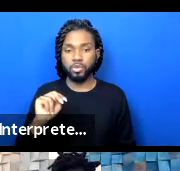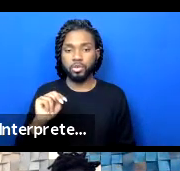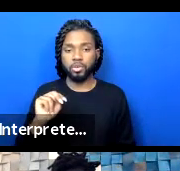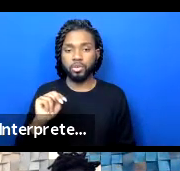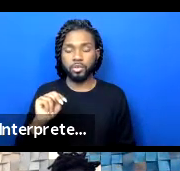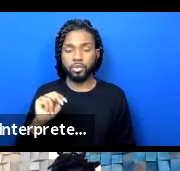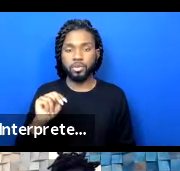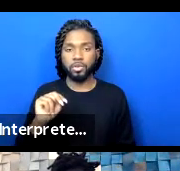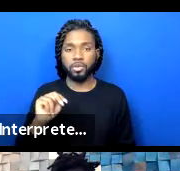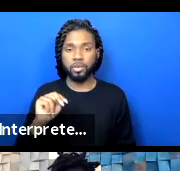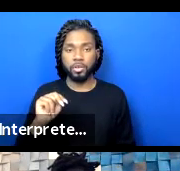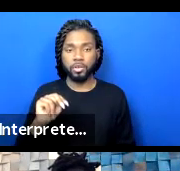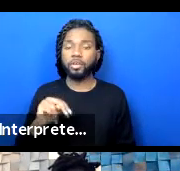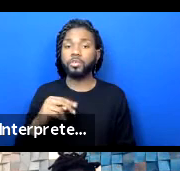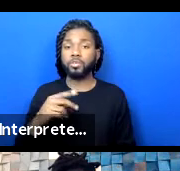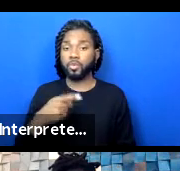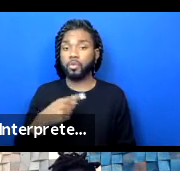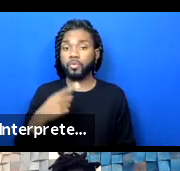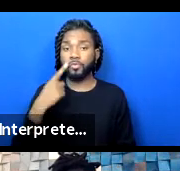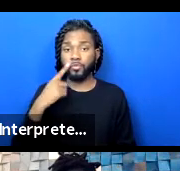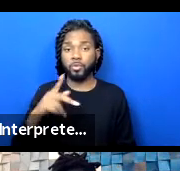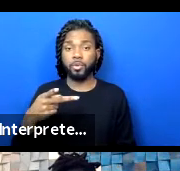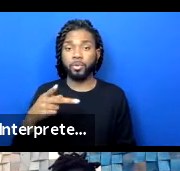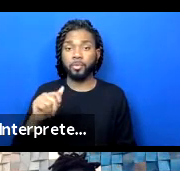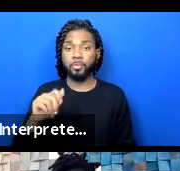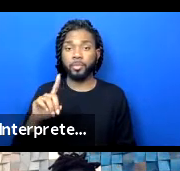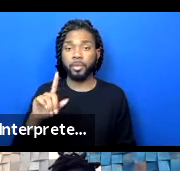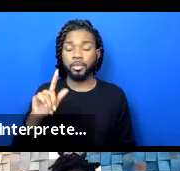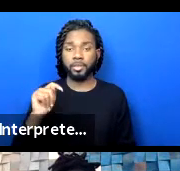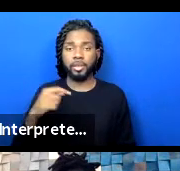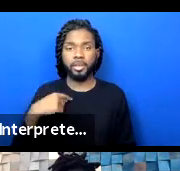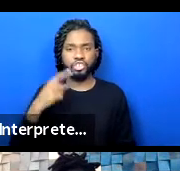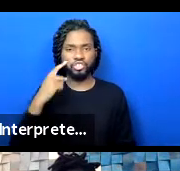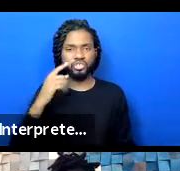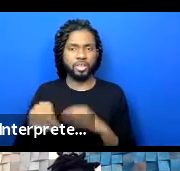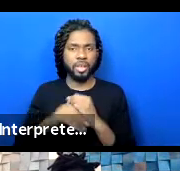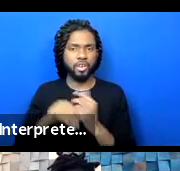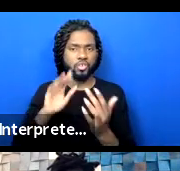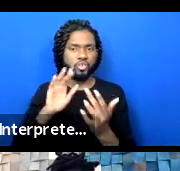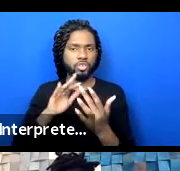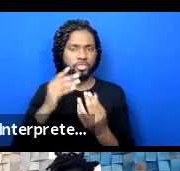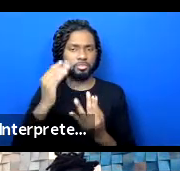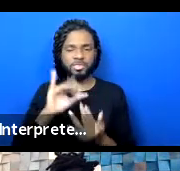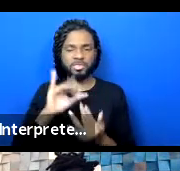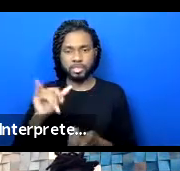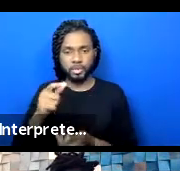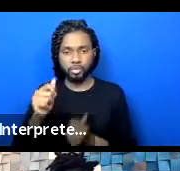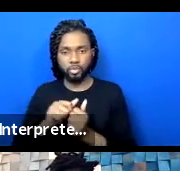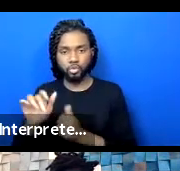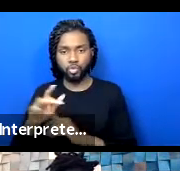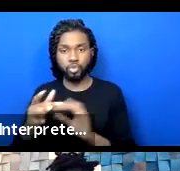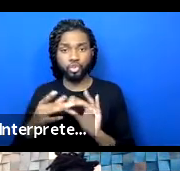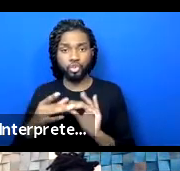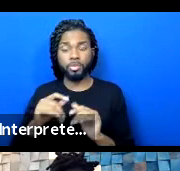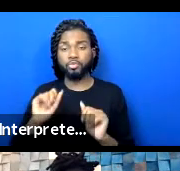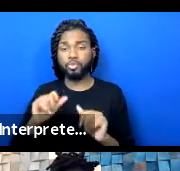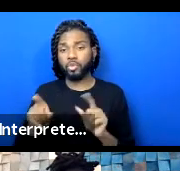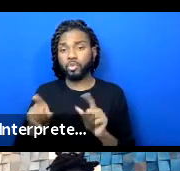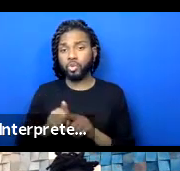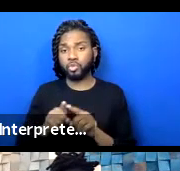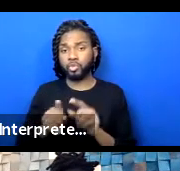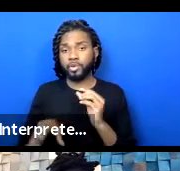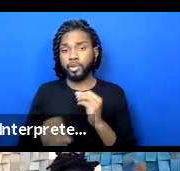popped it up in a contacts drop into Padlet, so you can kind of, same thing in your comments, just pop it in there.